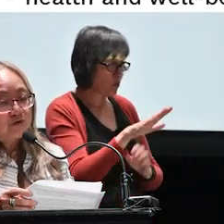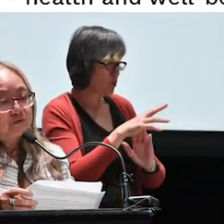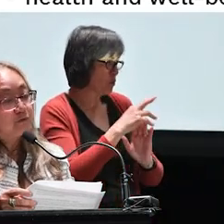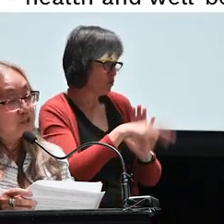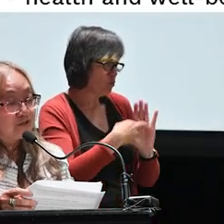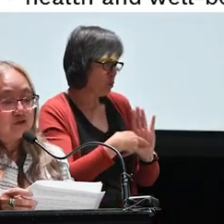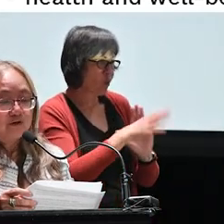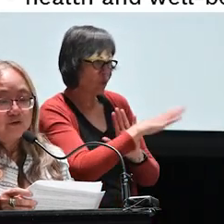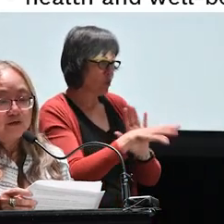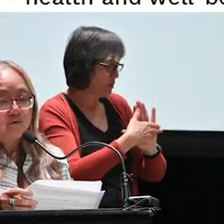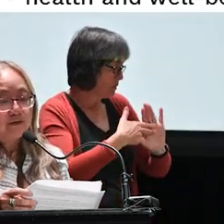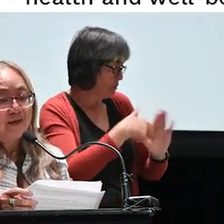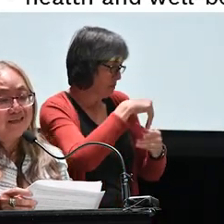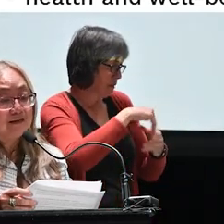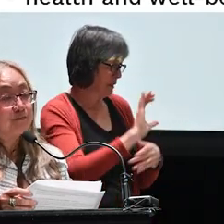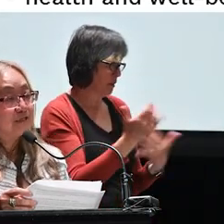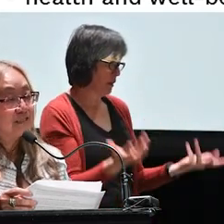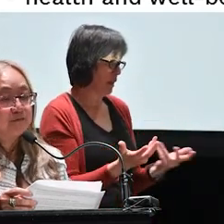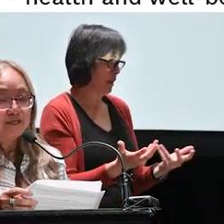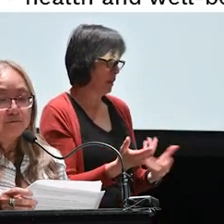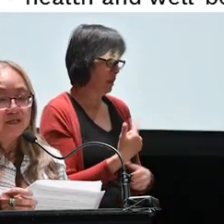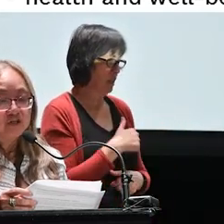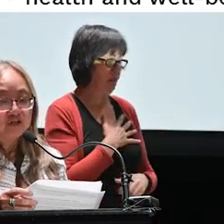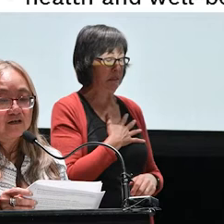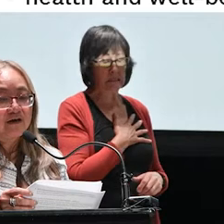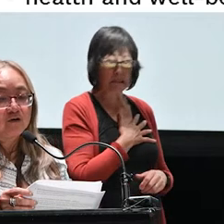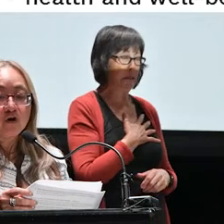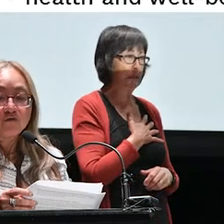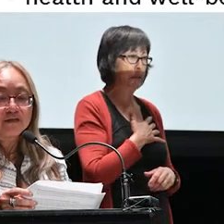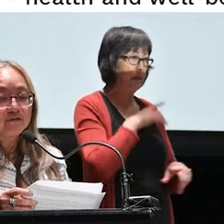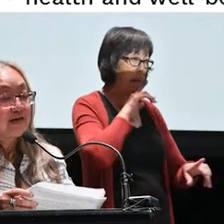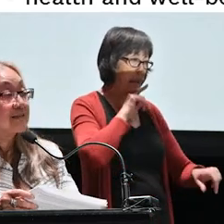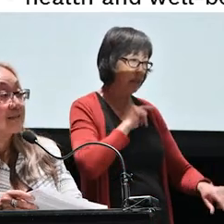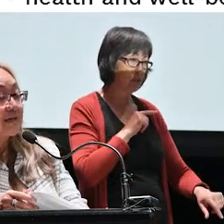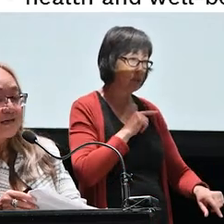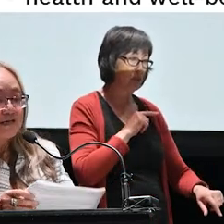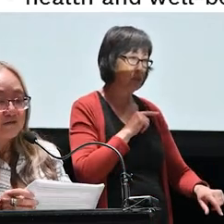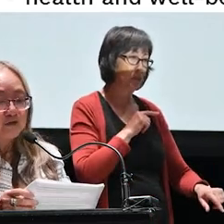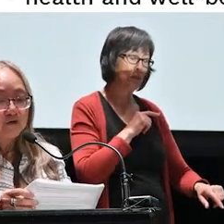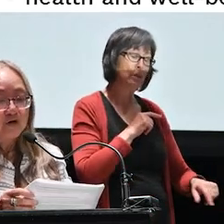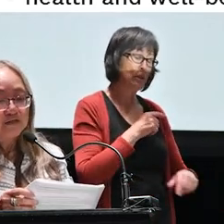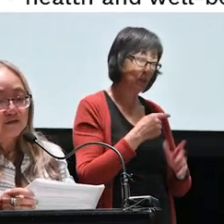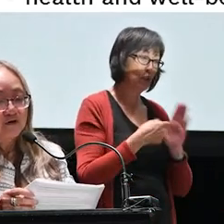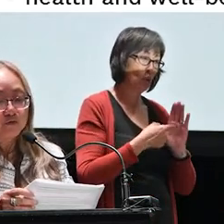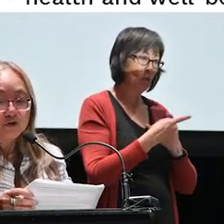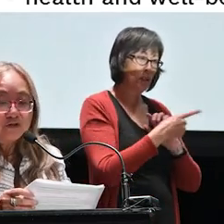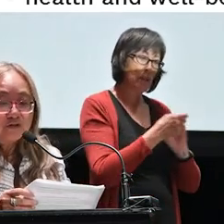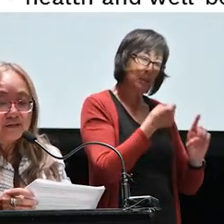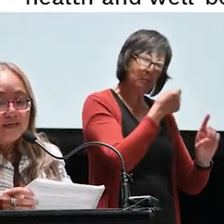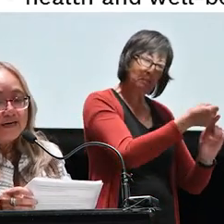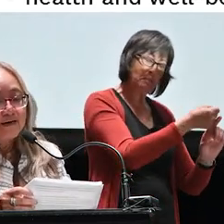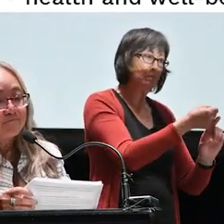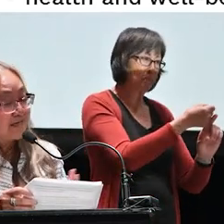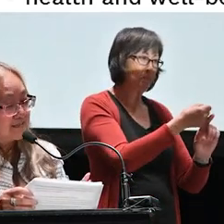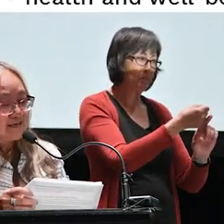the results which we shared in 2021 painted a pretty bleak picture of how COVID affected individual artists and arts workers.